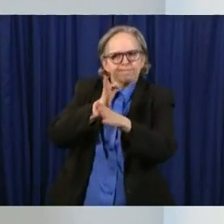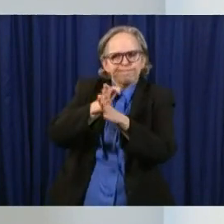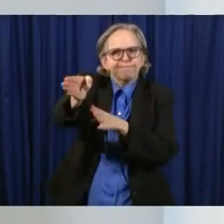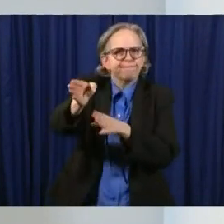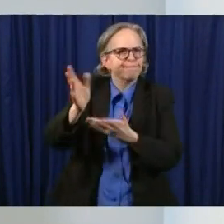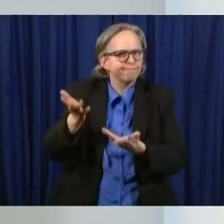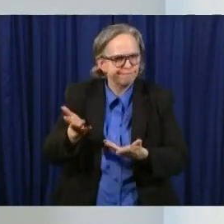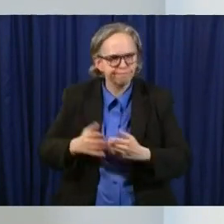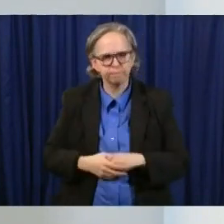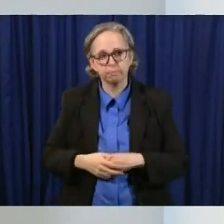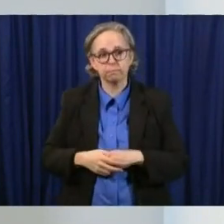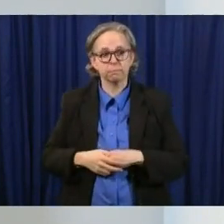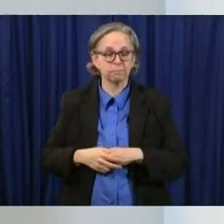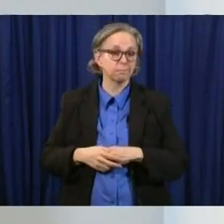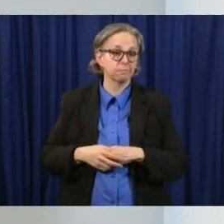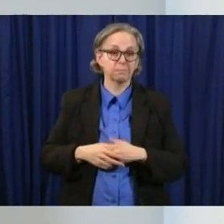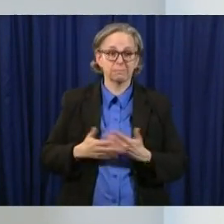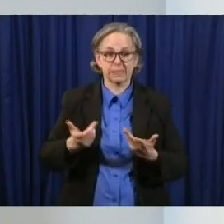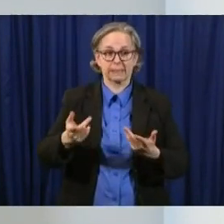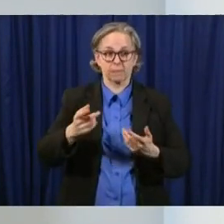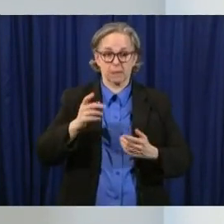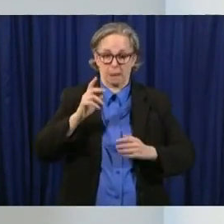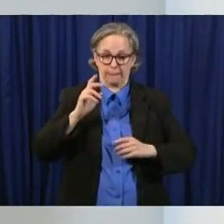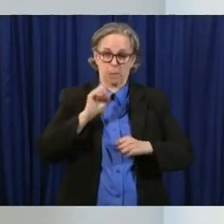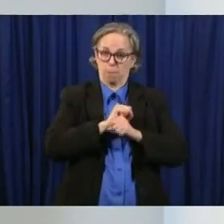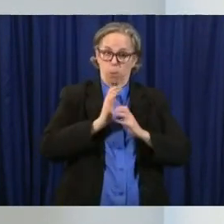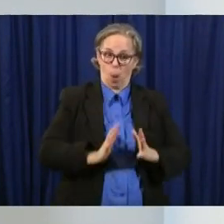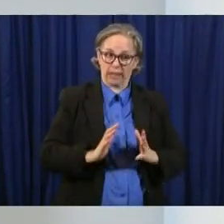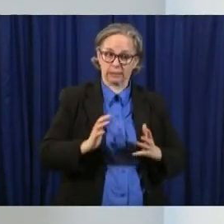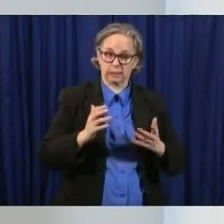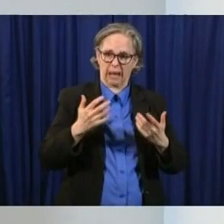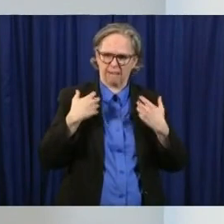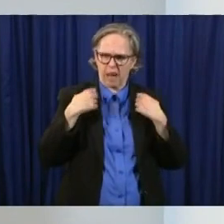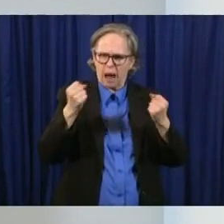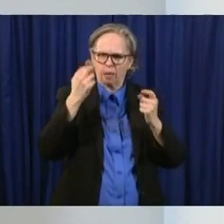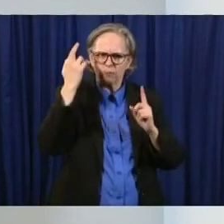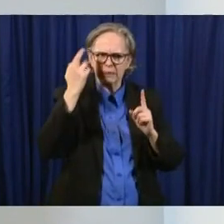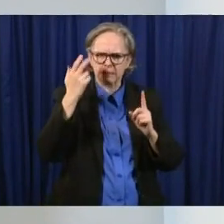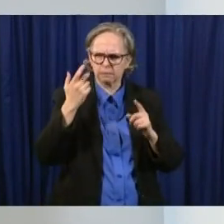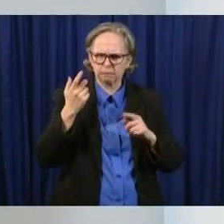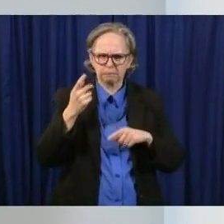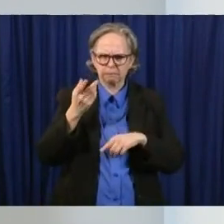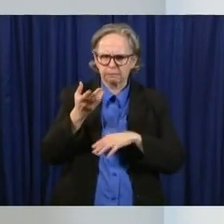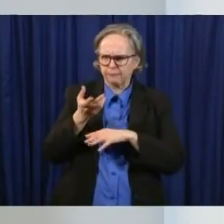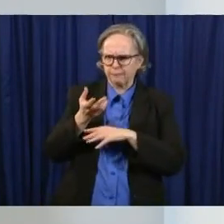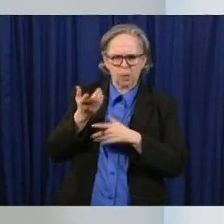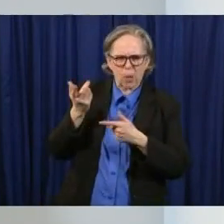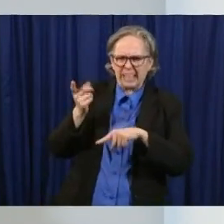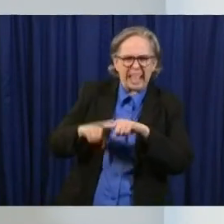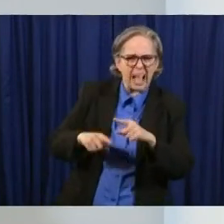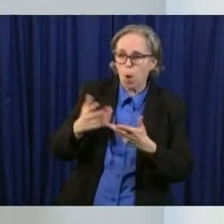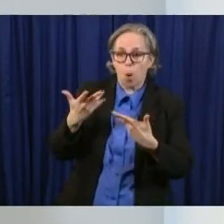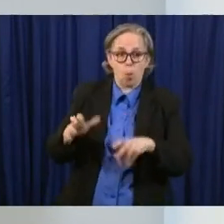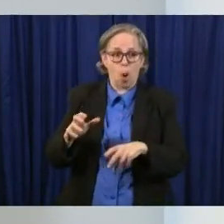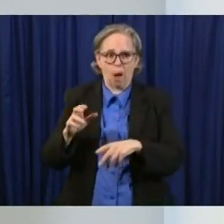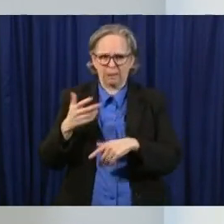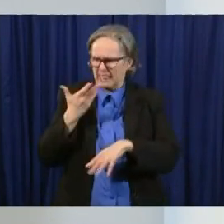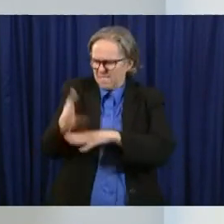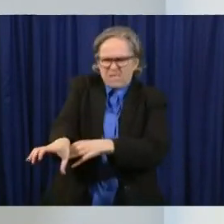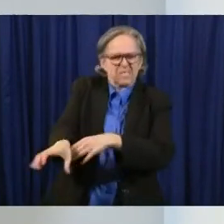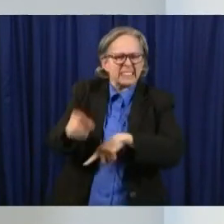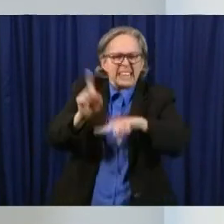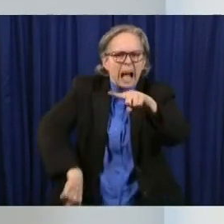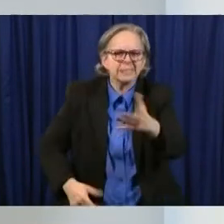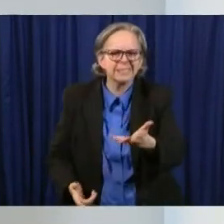health reason that they don't want to wear a mask or can't wear a mask and you you really can't ask them directly